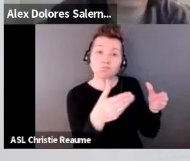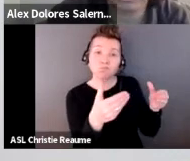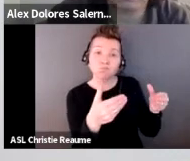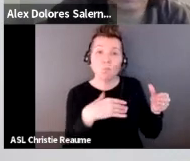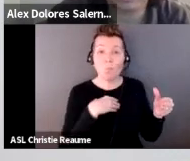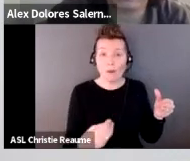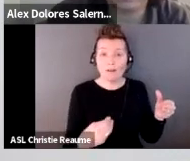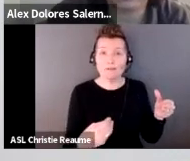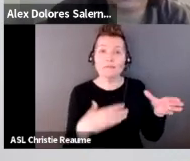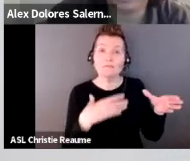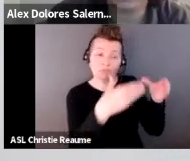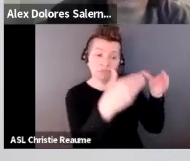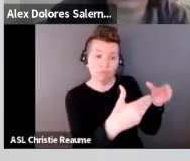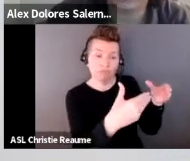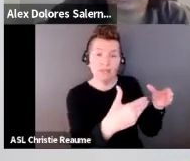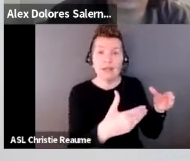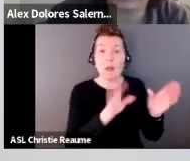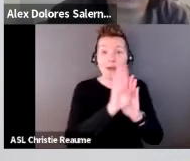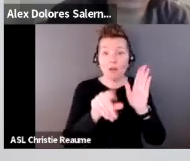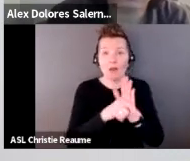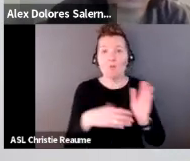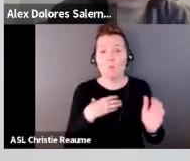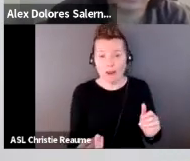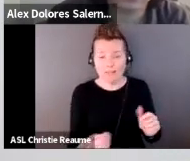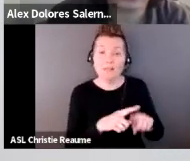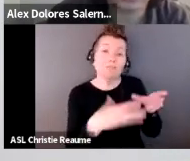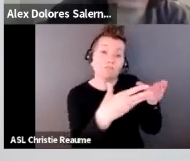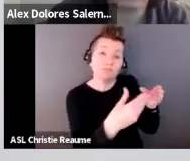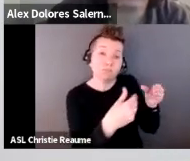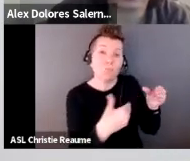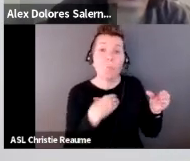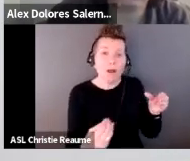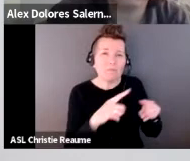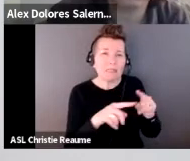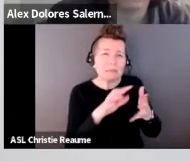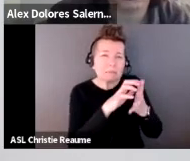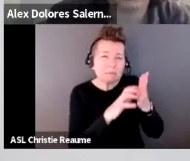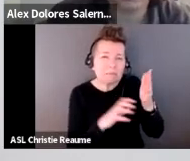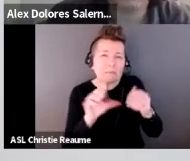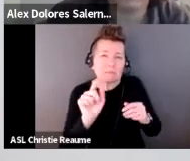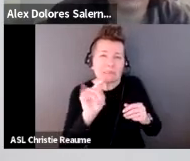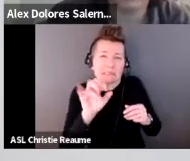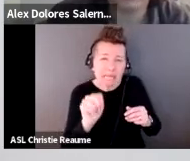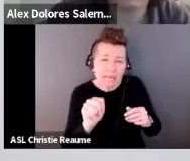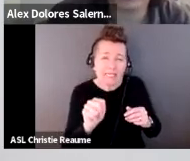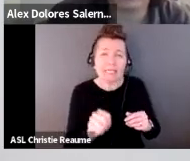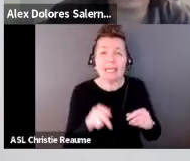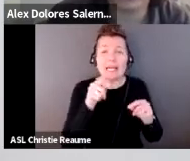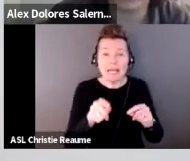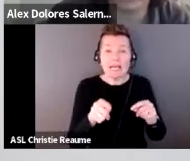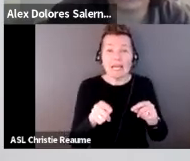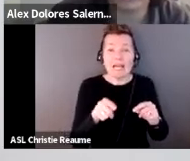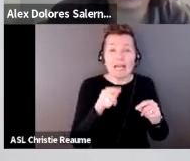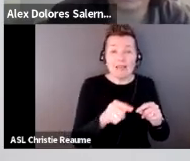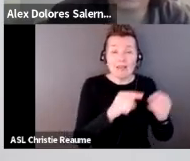The pillow is off white with subtle stains from use. Wrapped around the entirety of the pillow are unraveled and